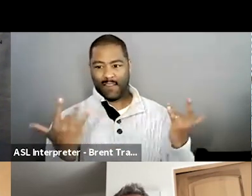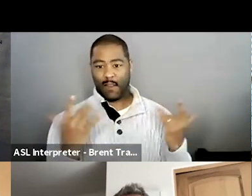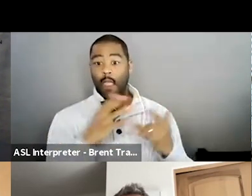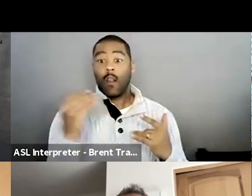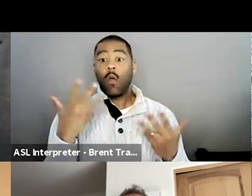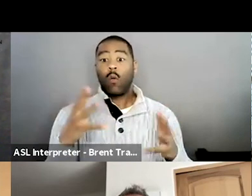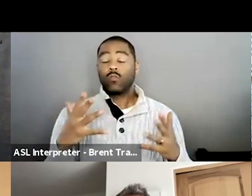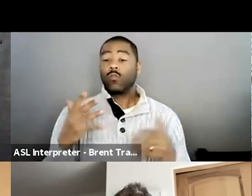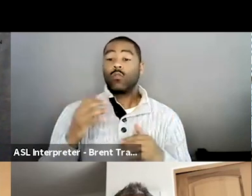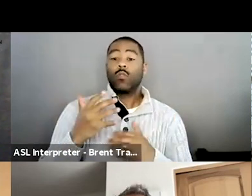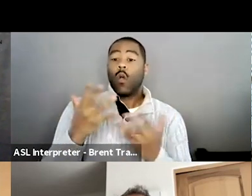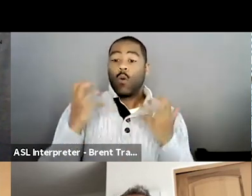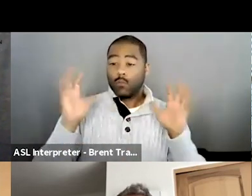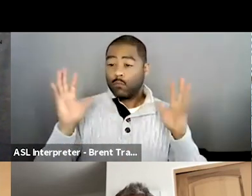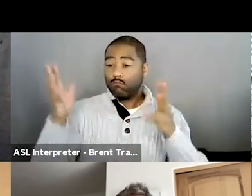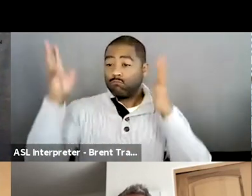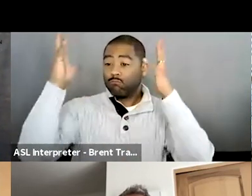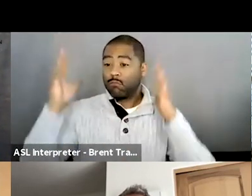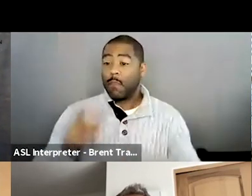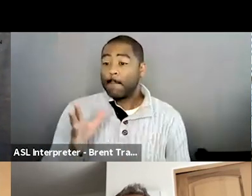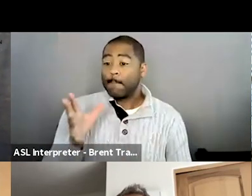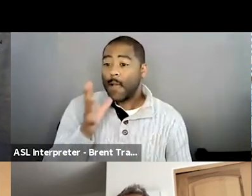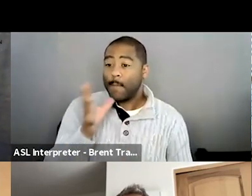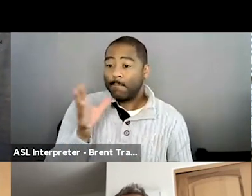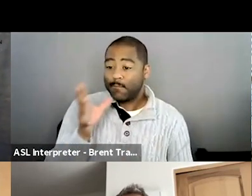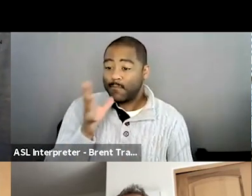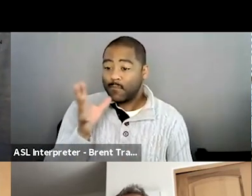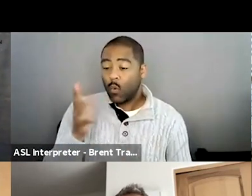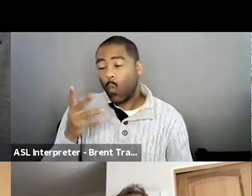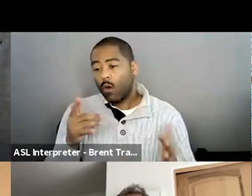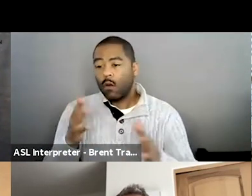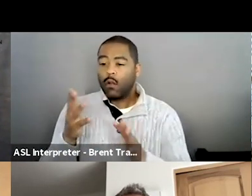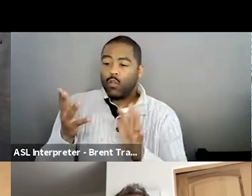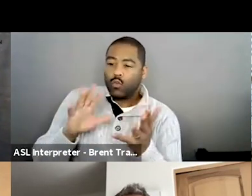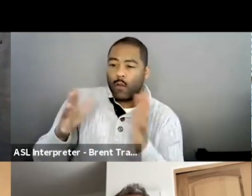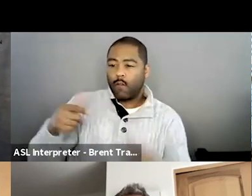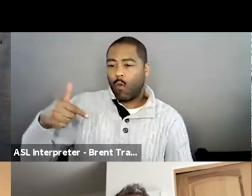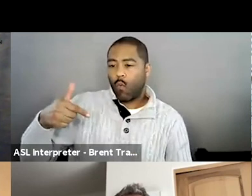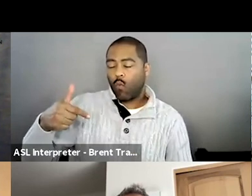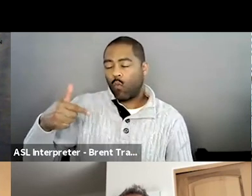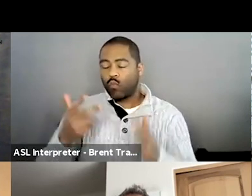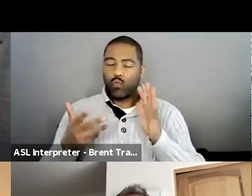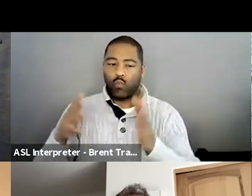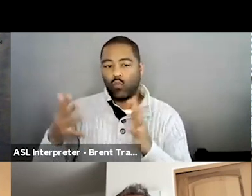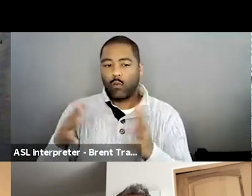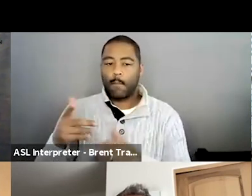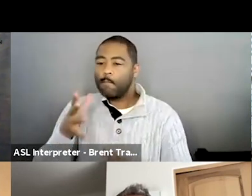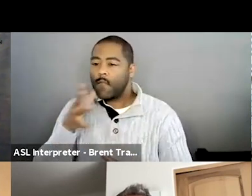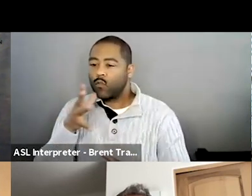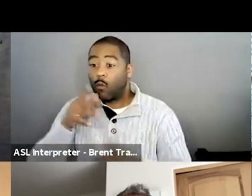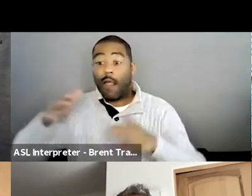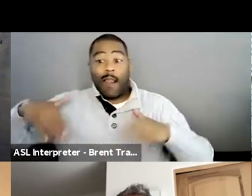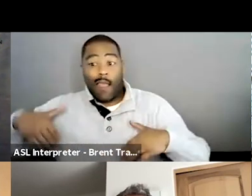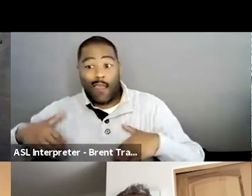or quasi mothers, Christina, you get a shout out for sure, uh, out there today. And also to those who,